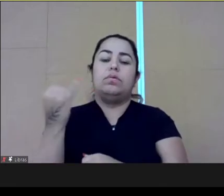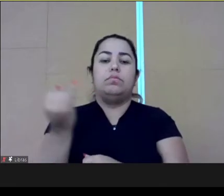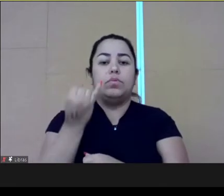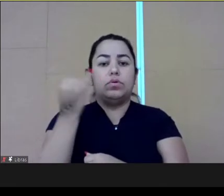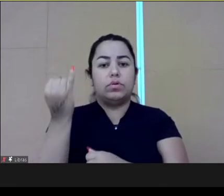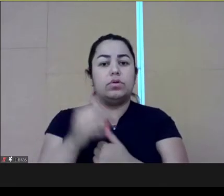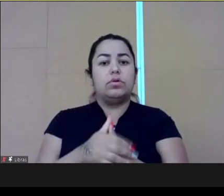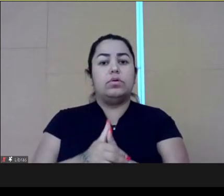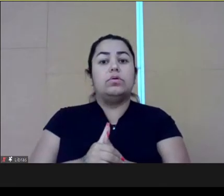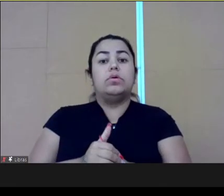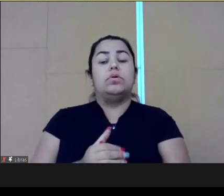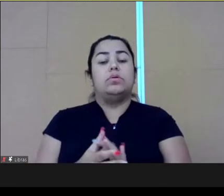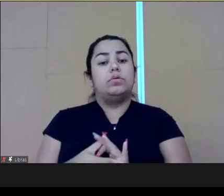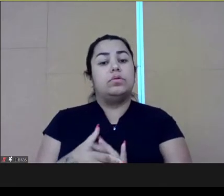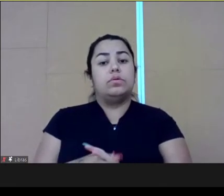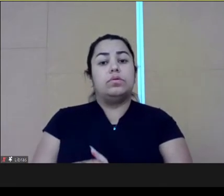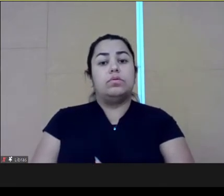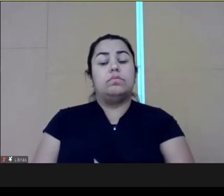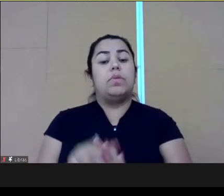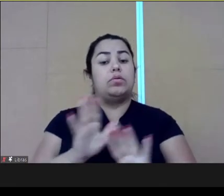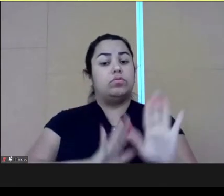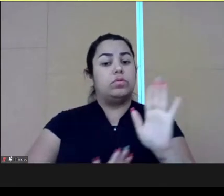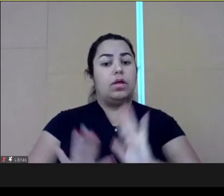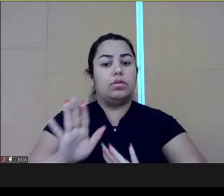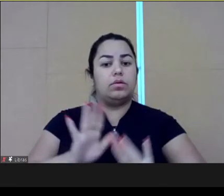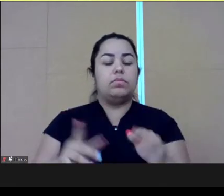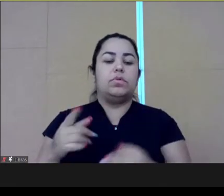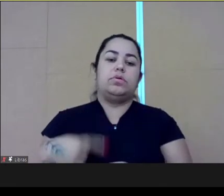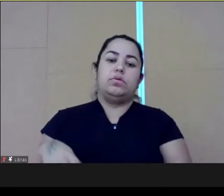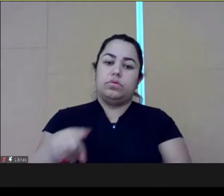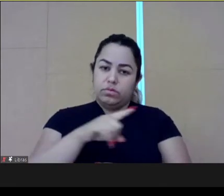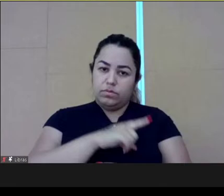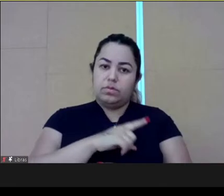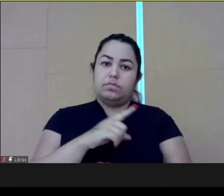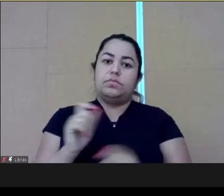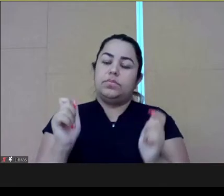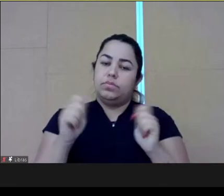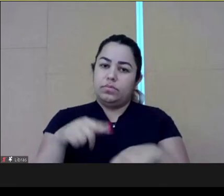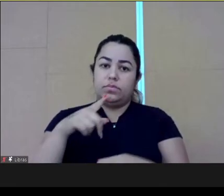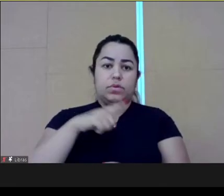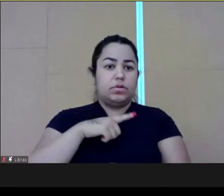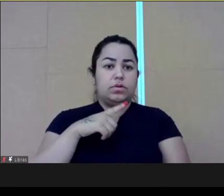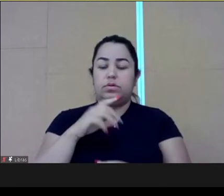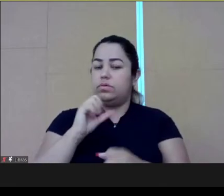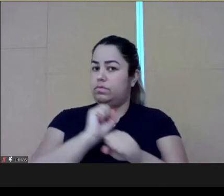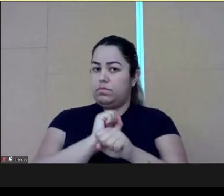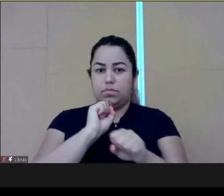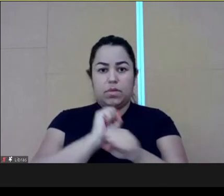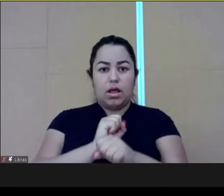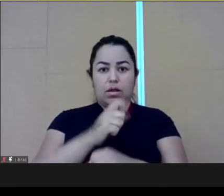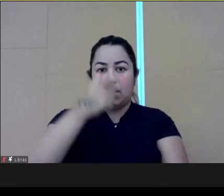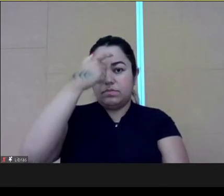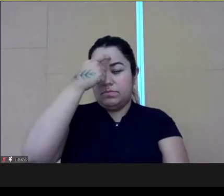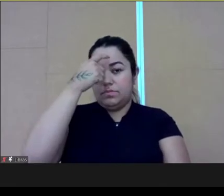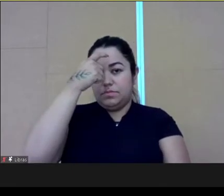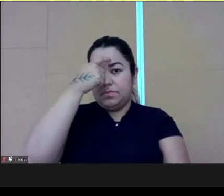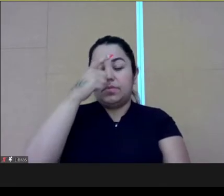that are important for this balance, for the cares we need to have, but that they cannot